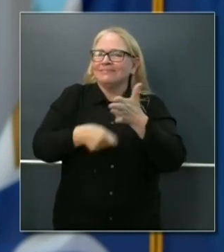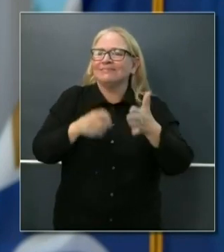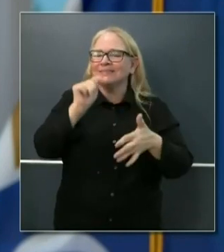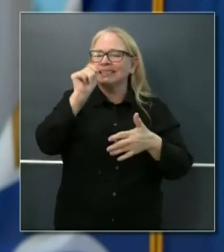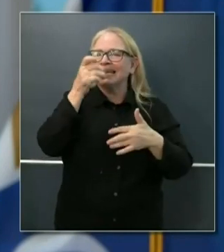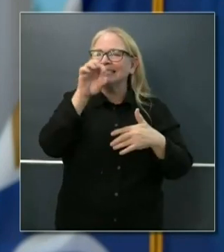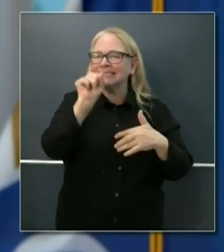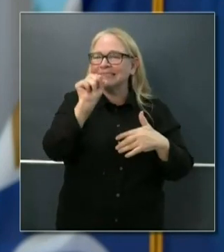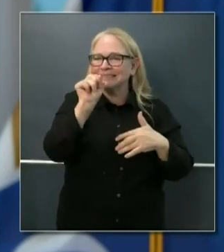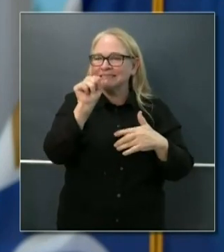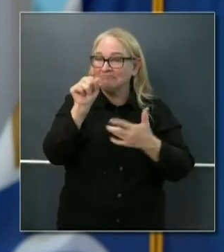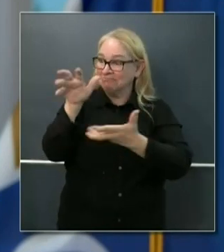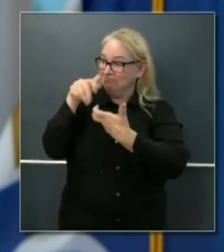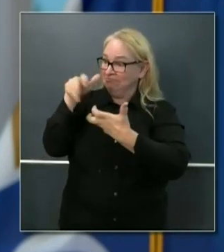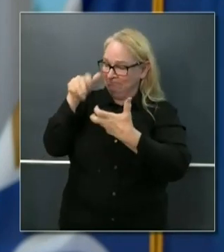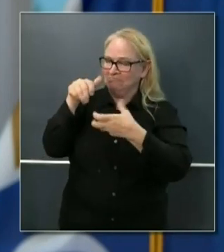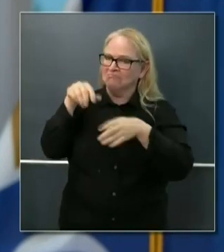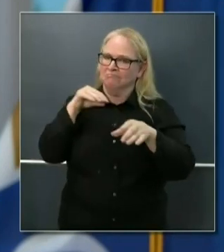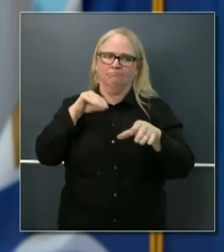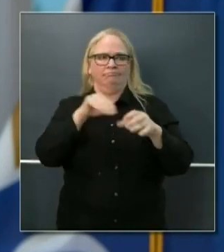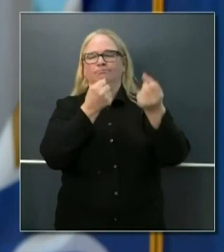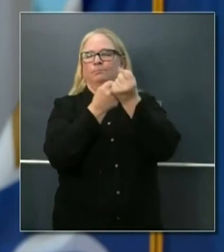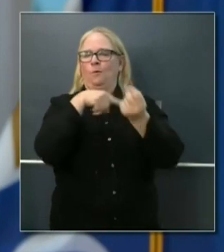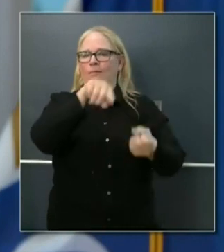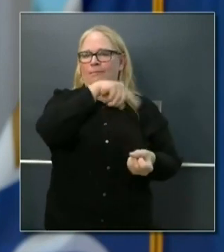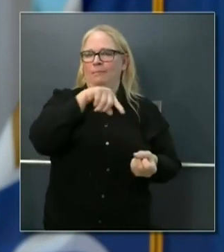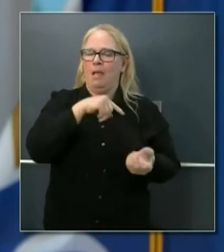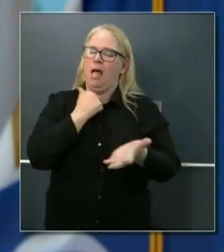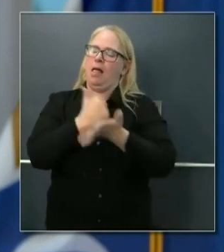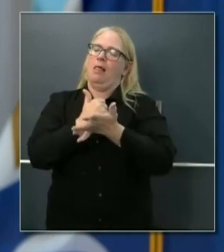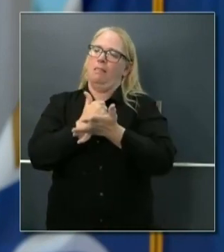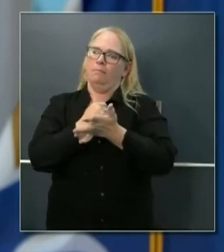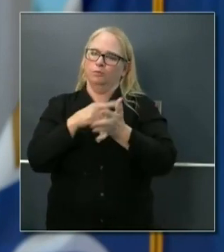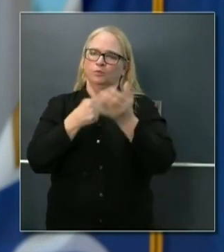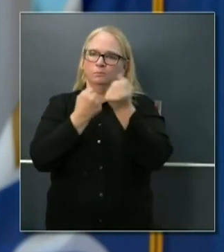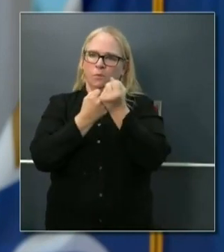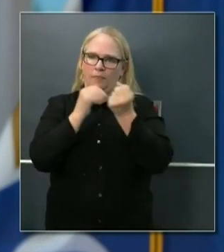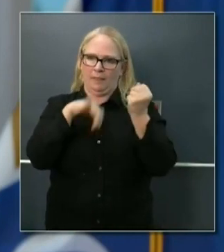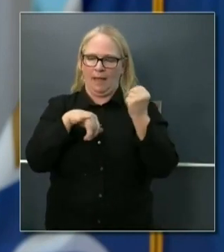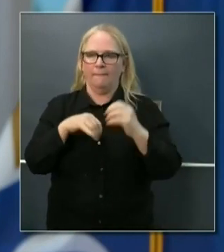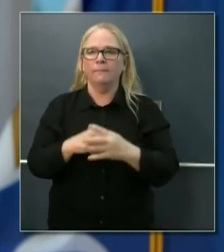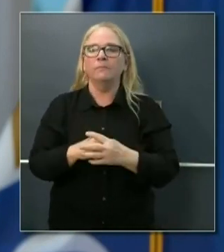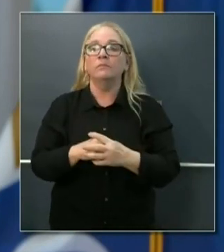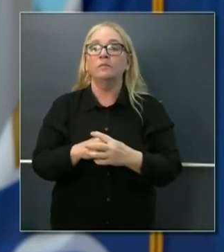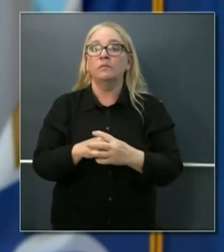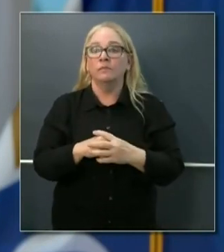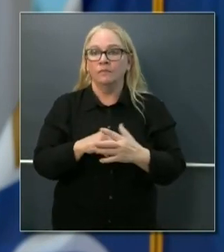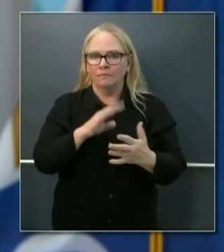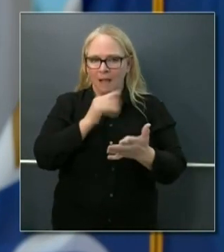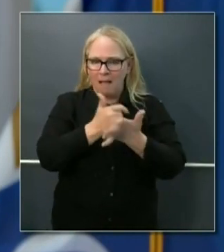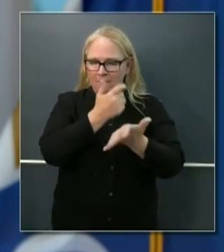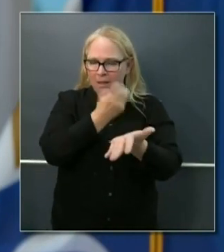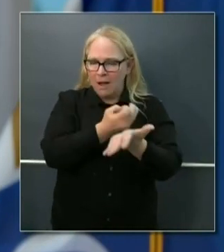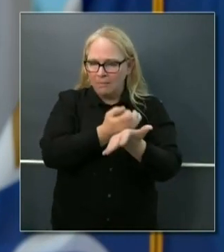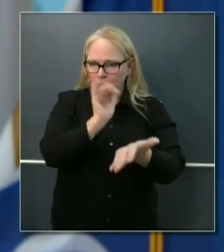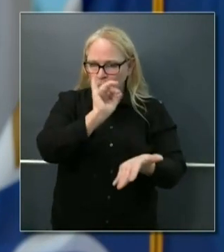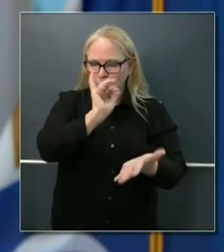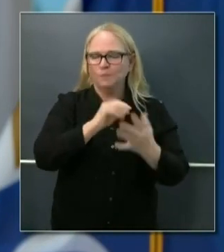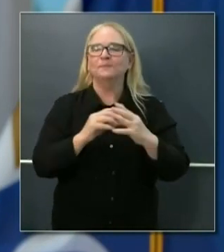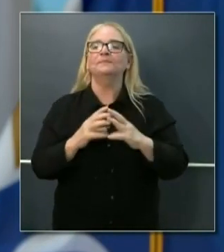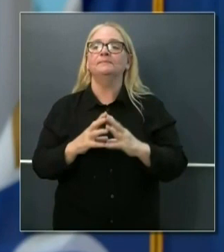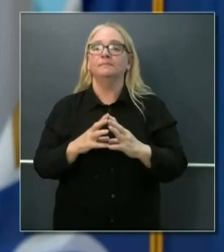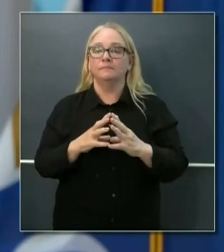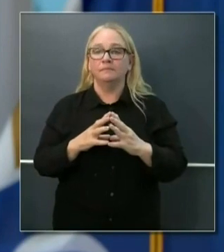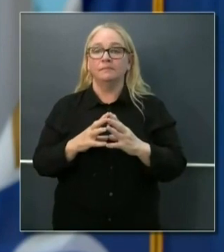actually could start generating revenue and support for the local economy. So it's one of those rare areas, this